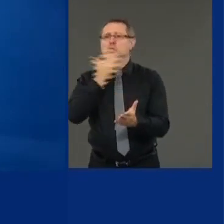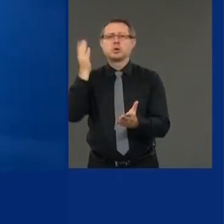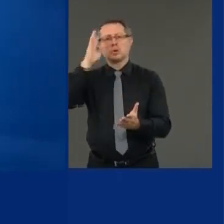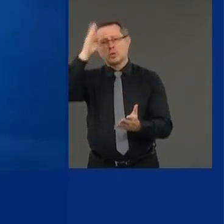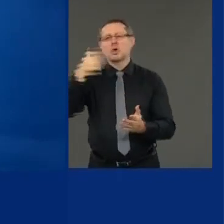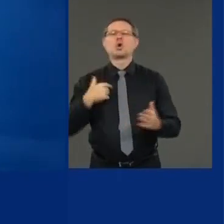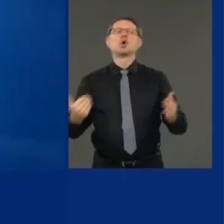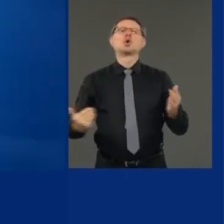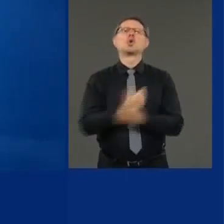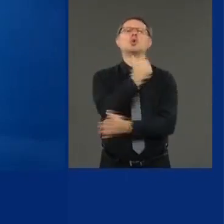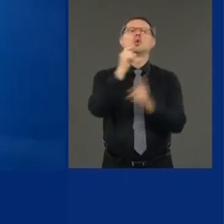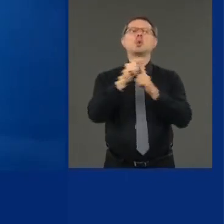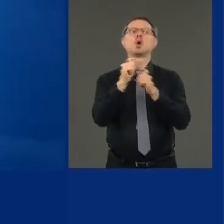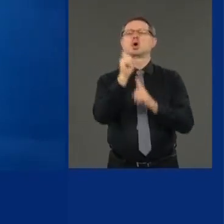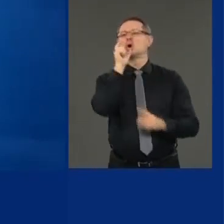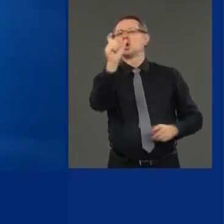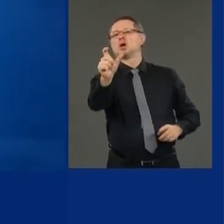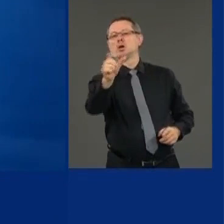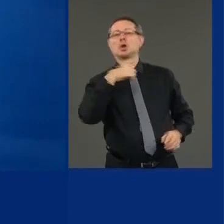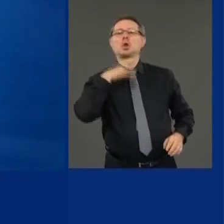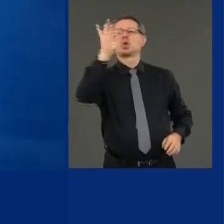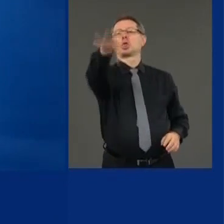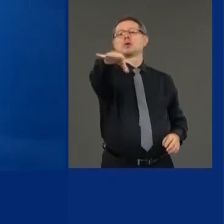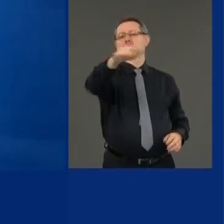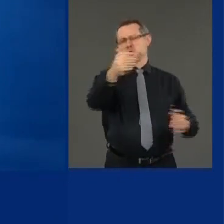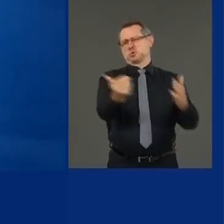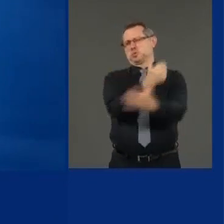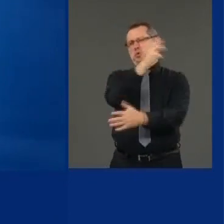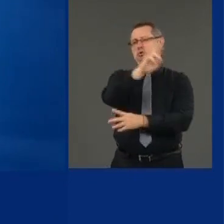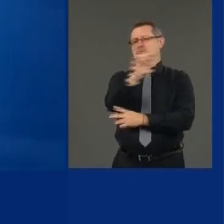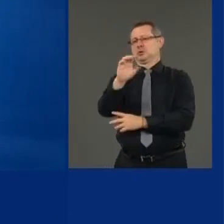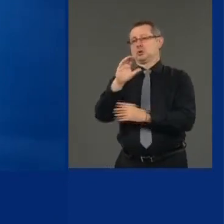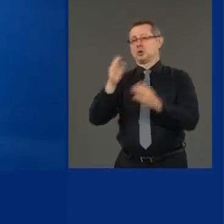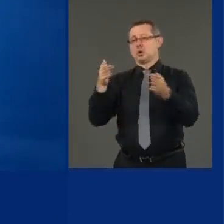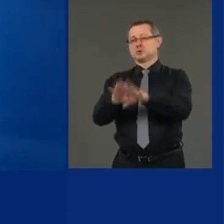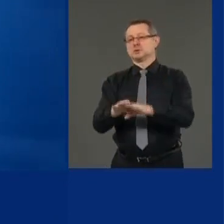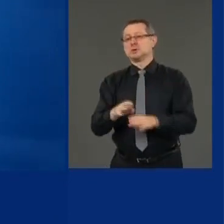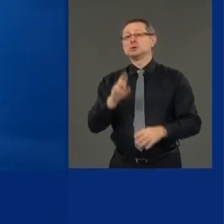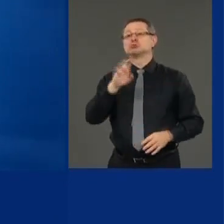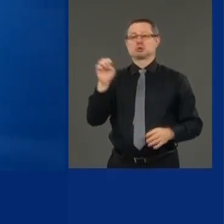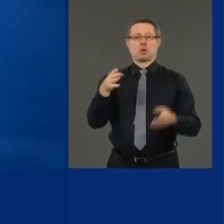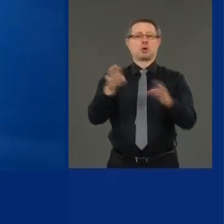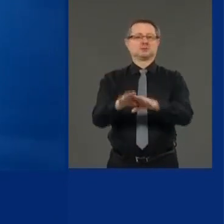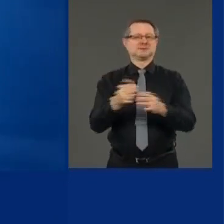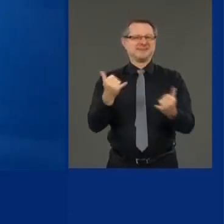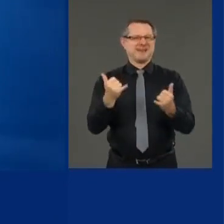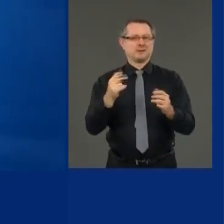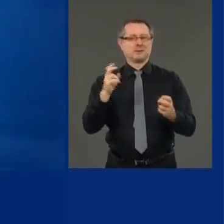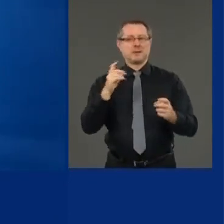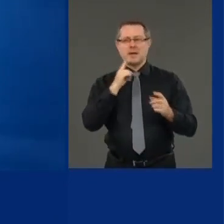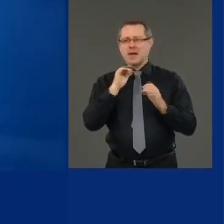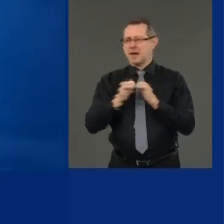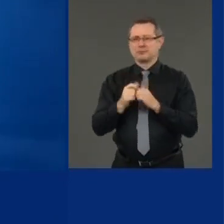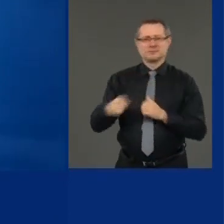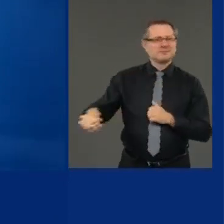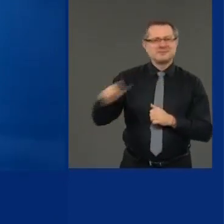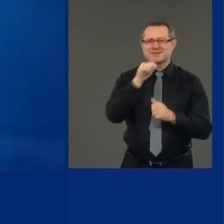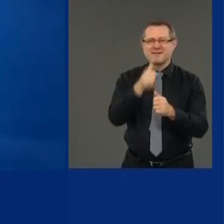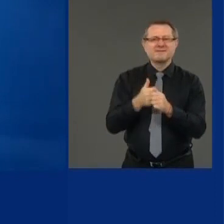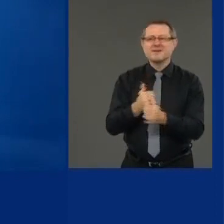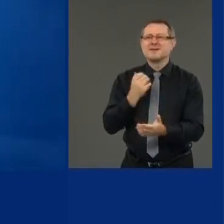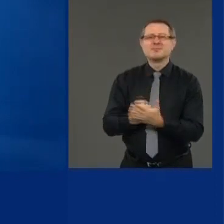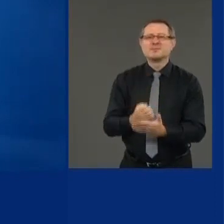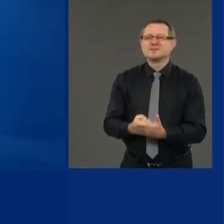it a new word. They are reclosing. How did that help the economy? It didn't. It set the